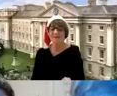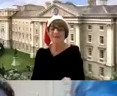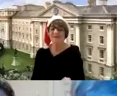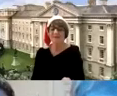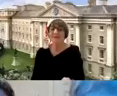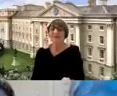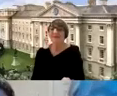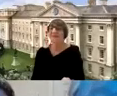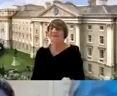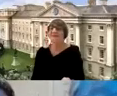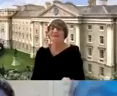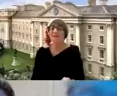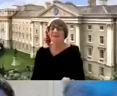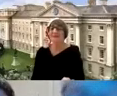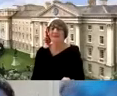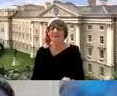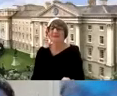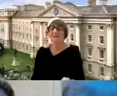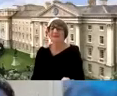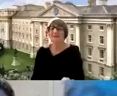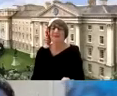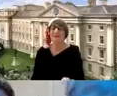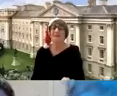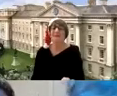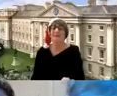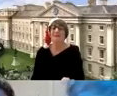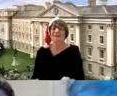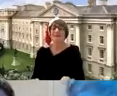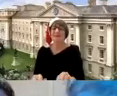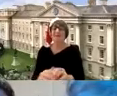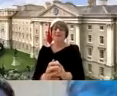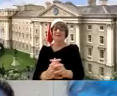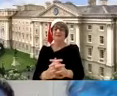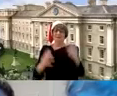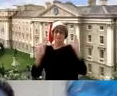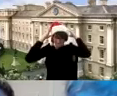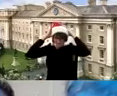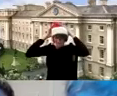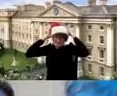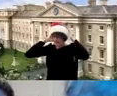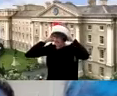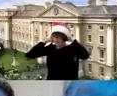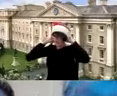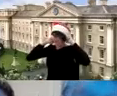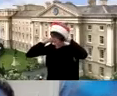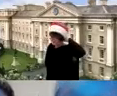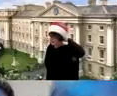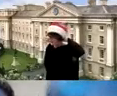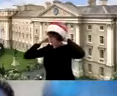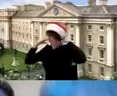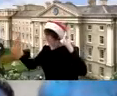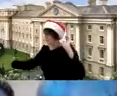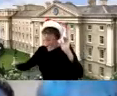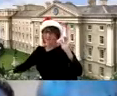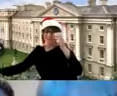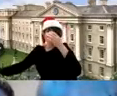might not i guess um okay so uh hopefully you can see my screen there and i'm